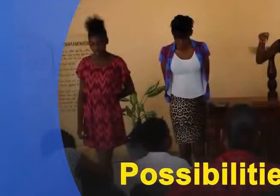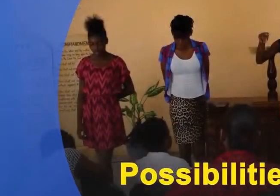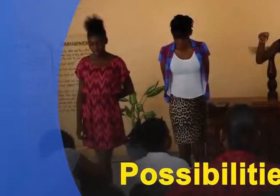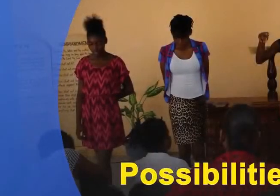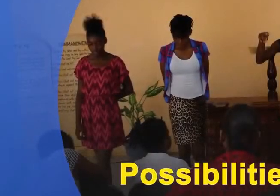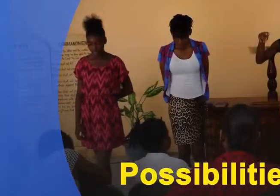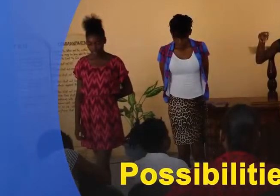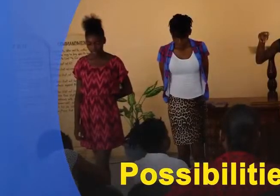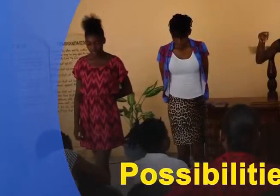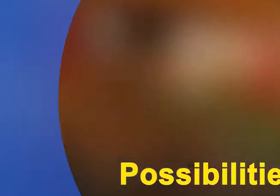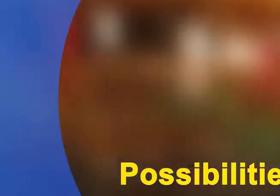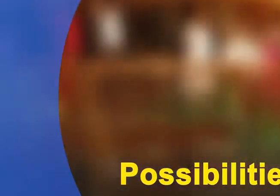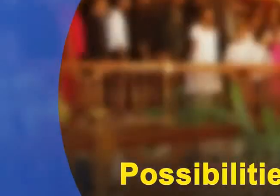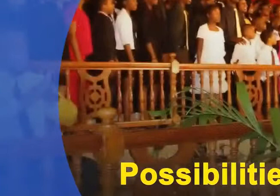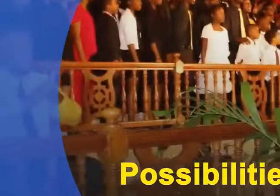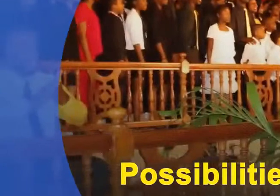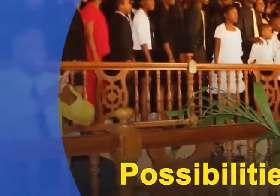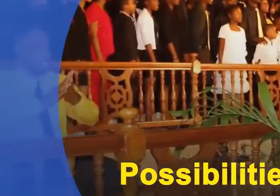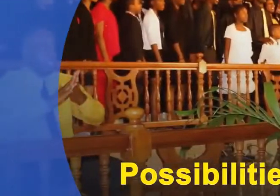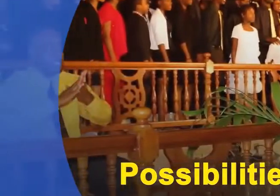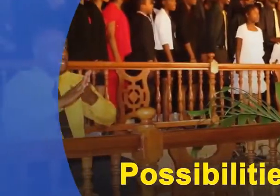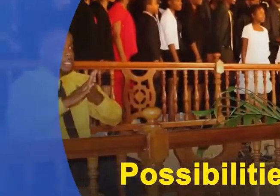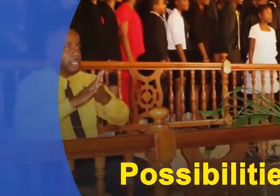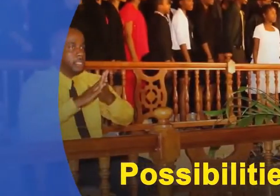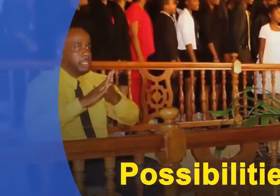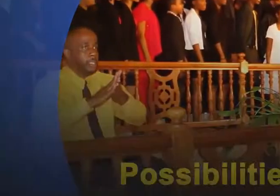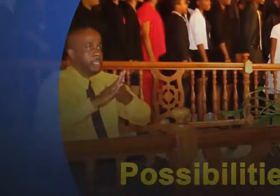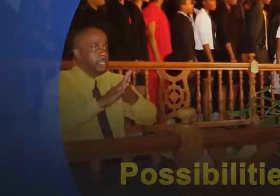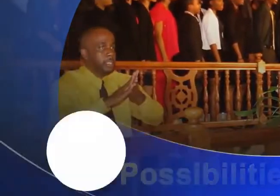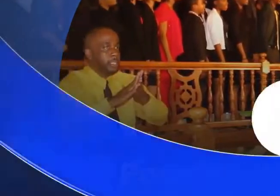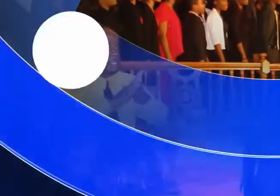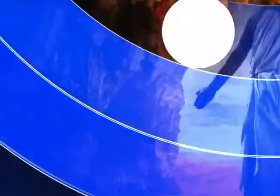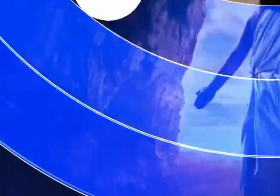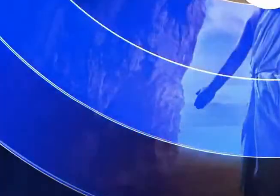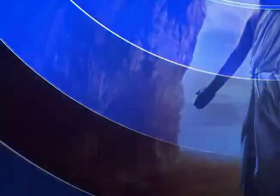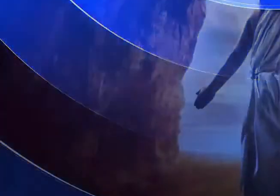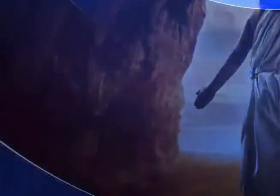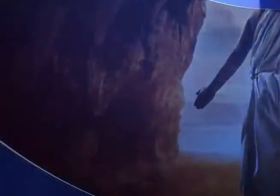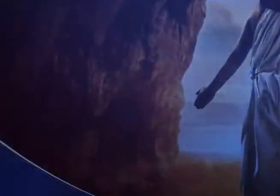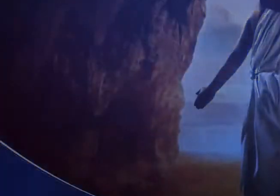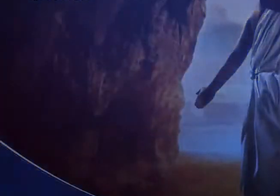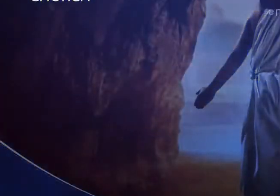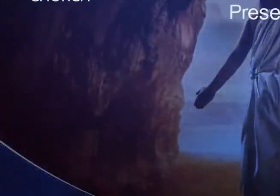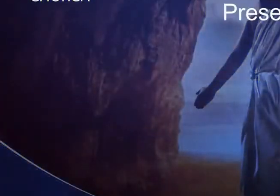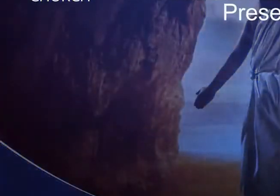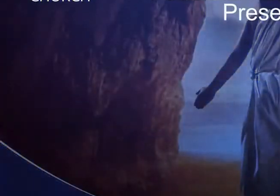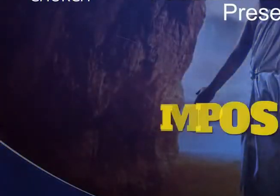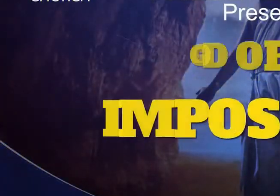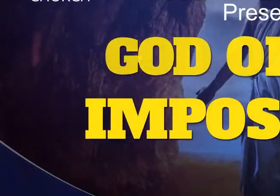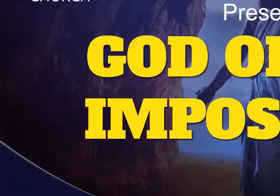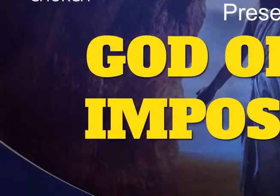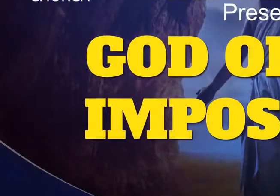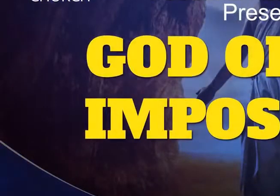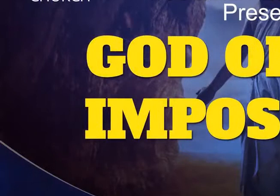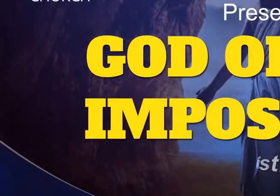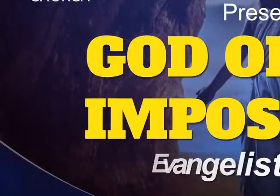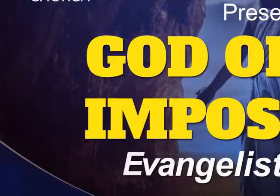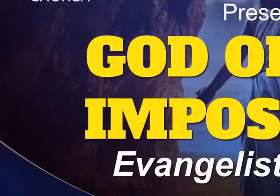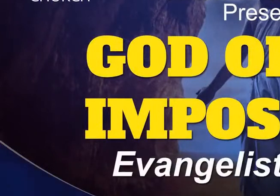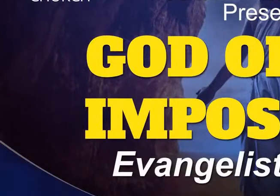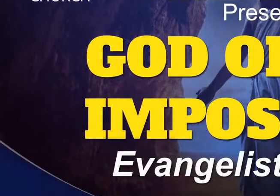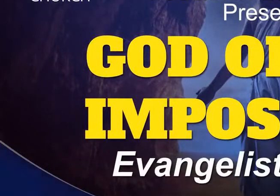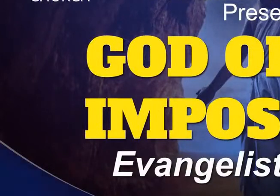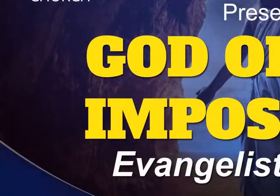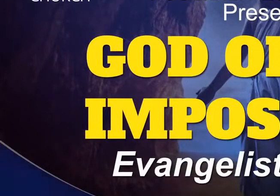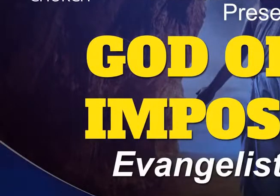I am a promise, I am a possibility, I am a promise with a capital